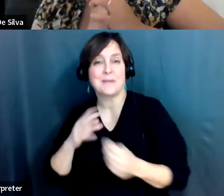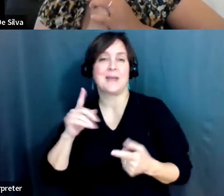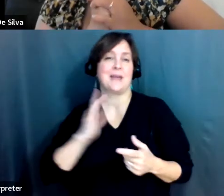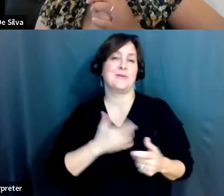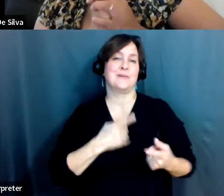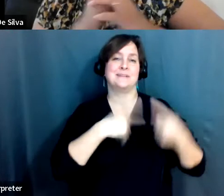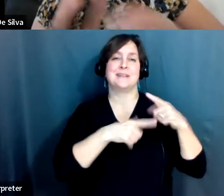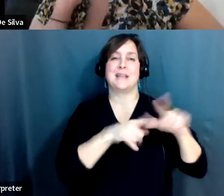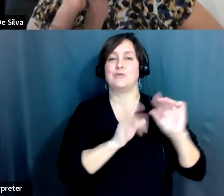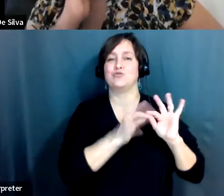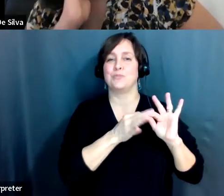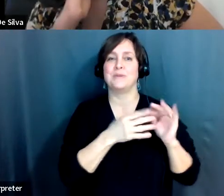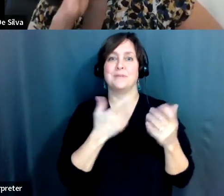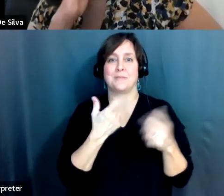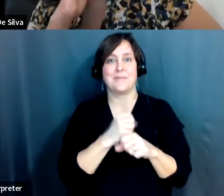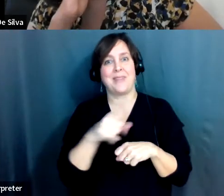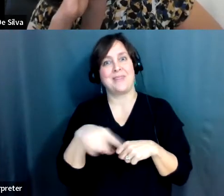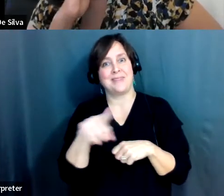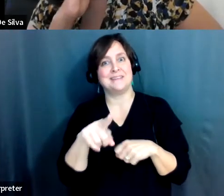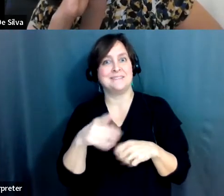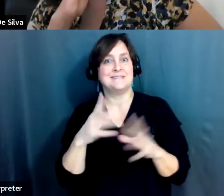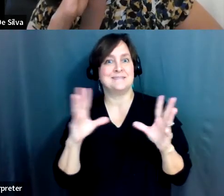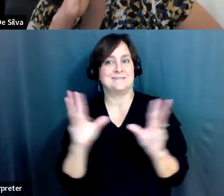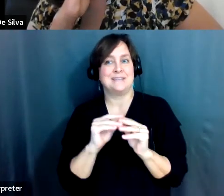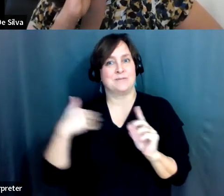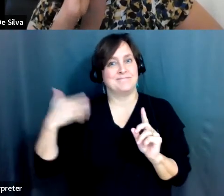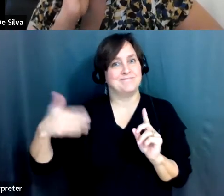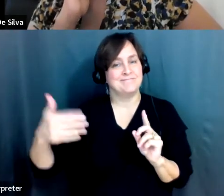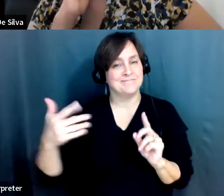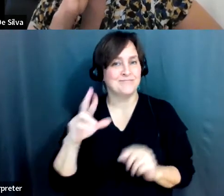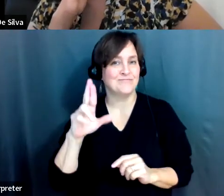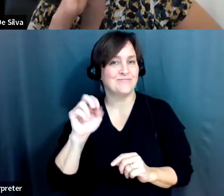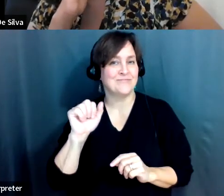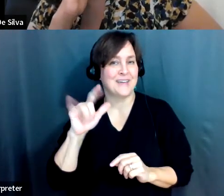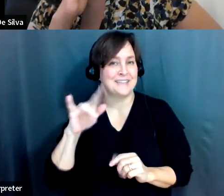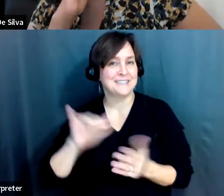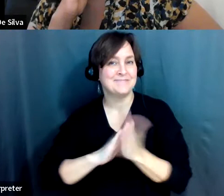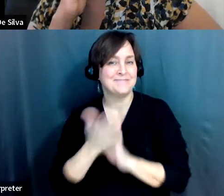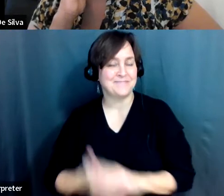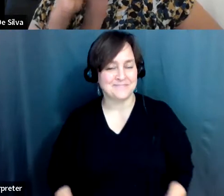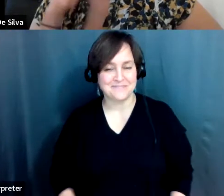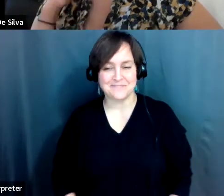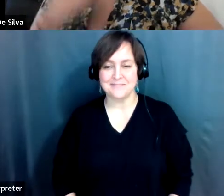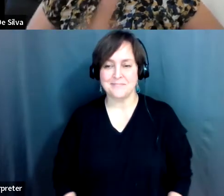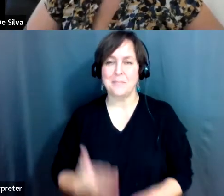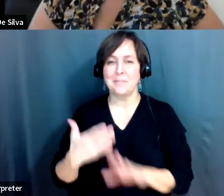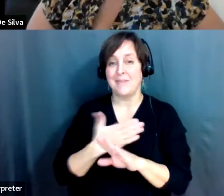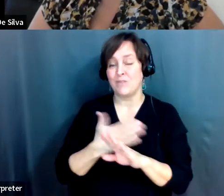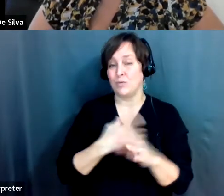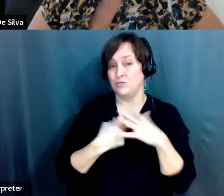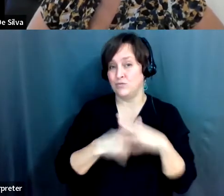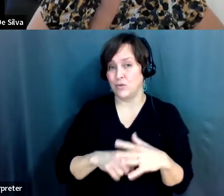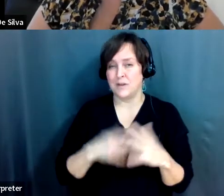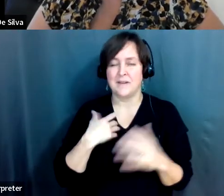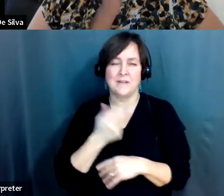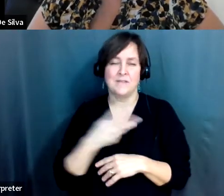interpreters for making this series a reality. Before we begin our discussions, just a few logistics. We'll box.